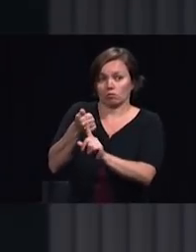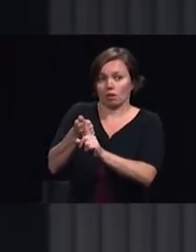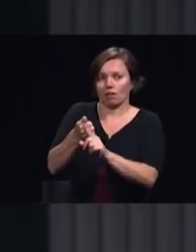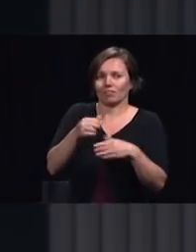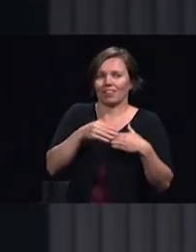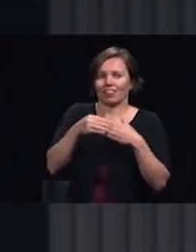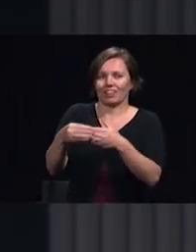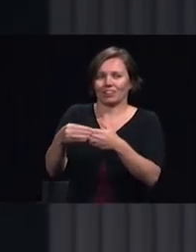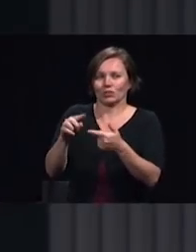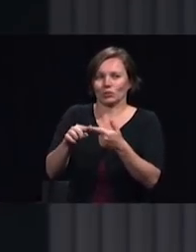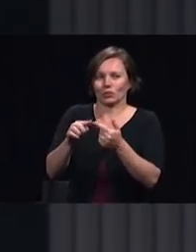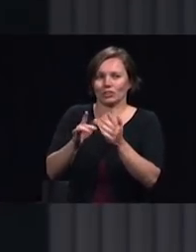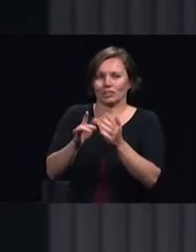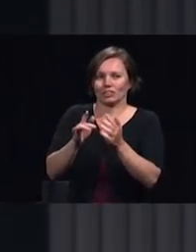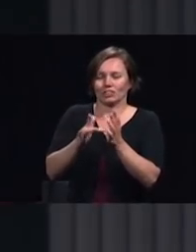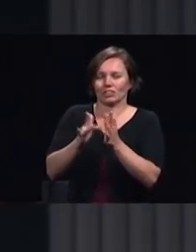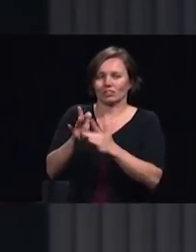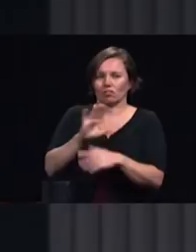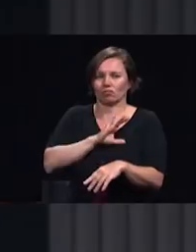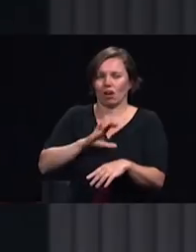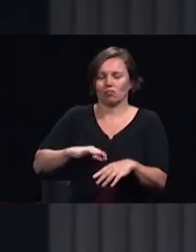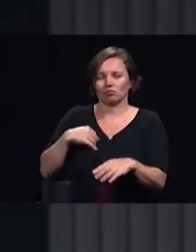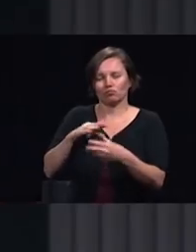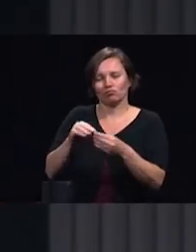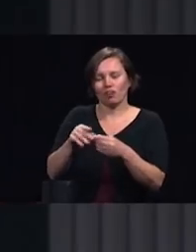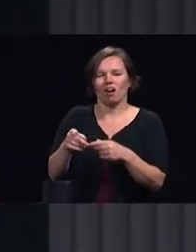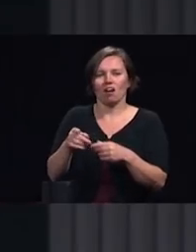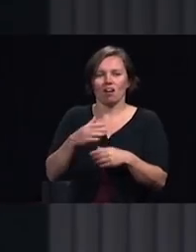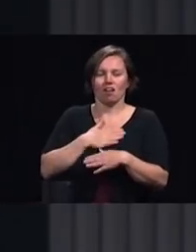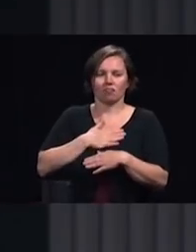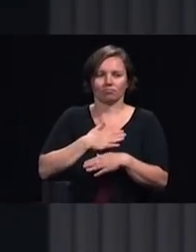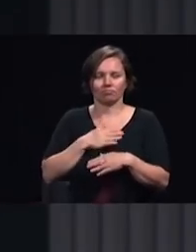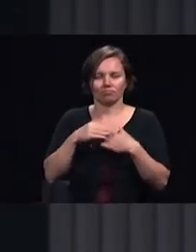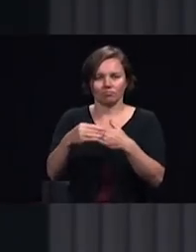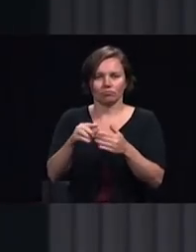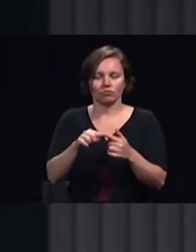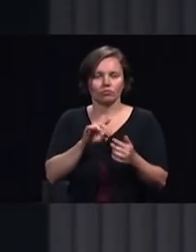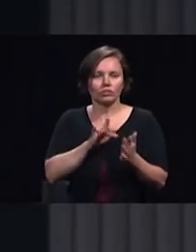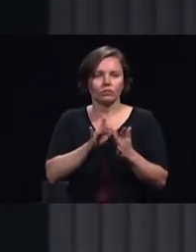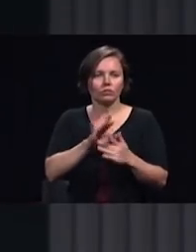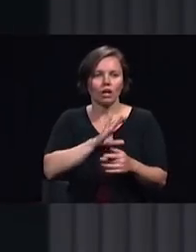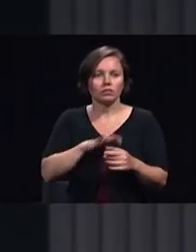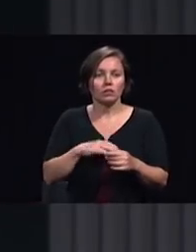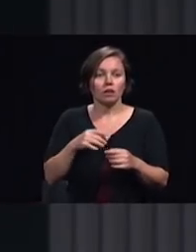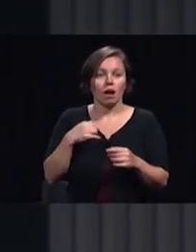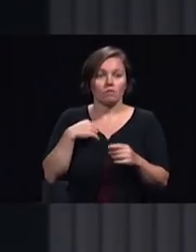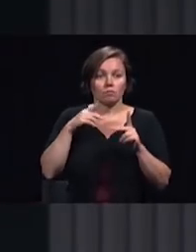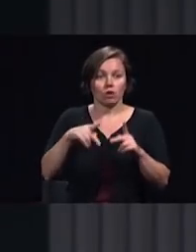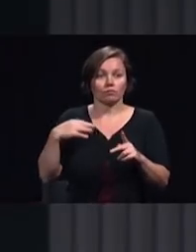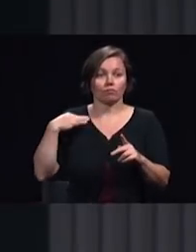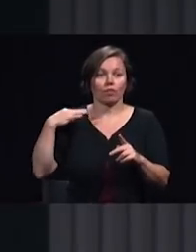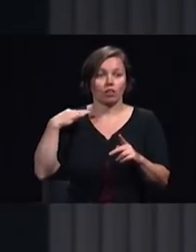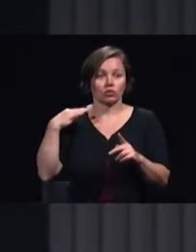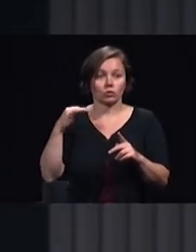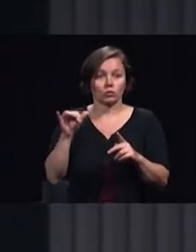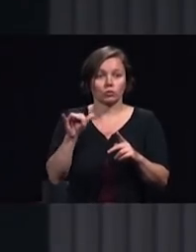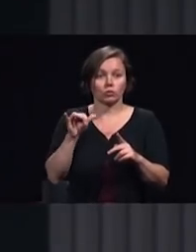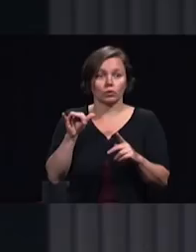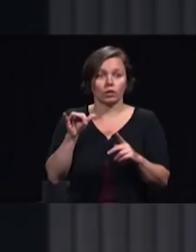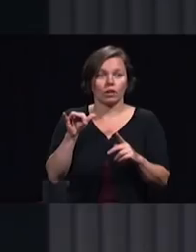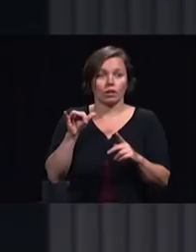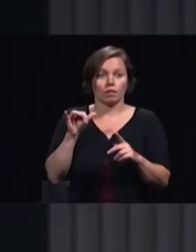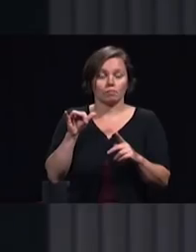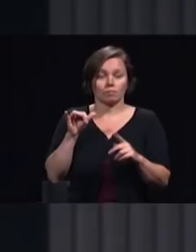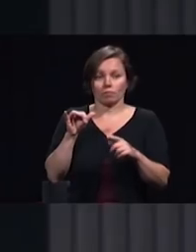through a center of influence a one year in mission volunteer likewise through a center of influence there in